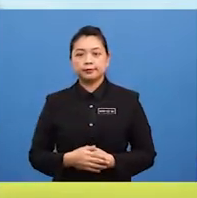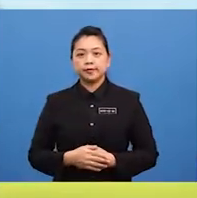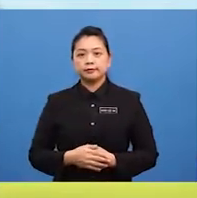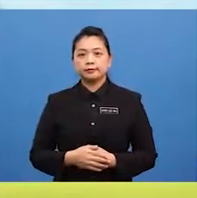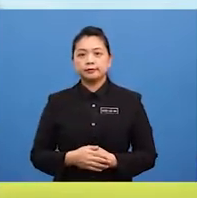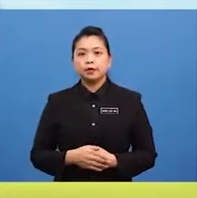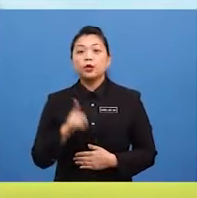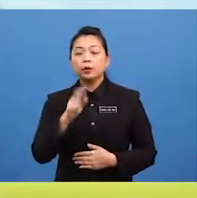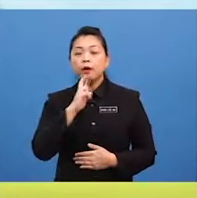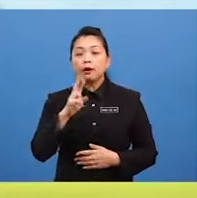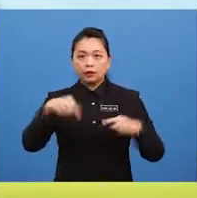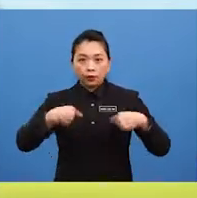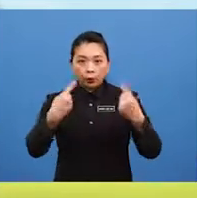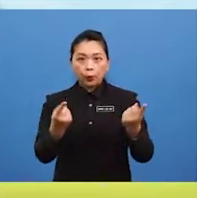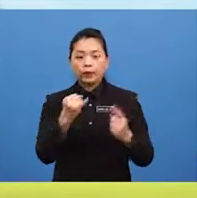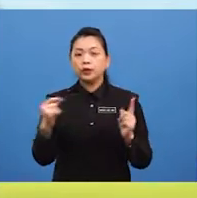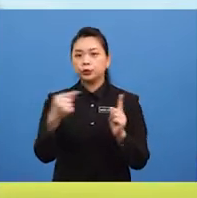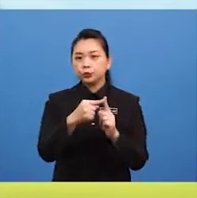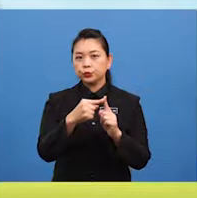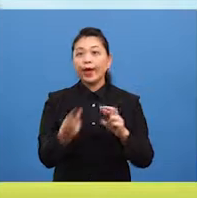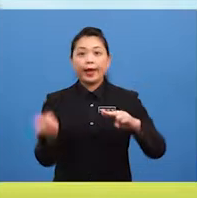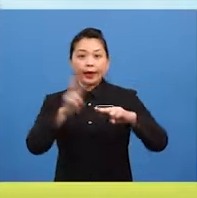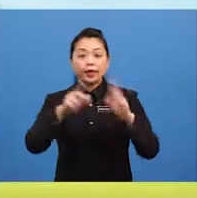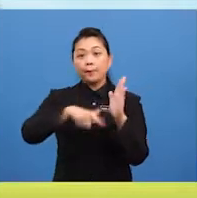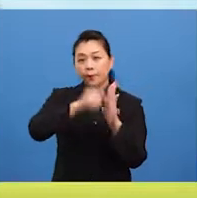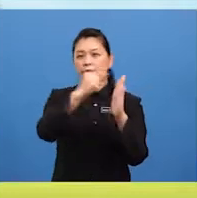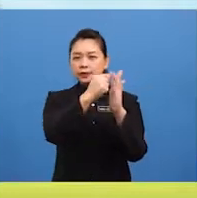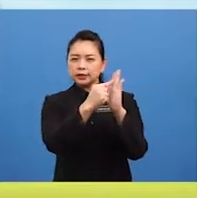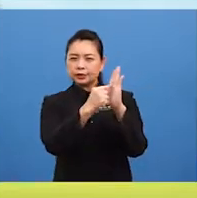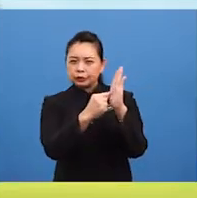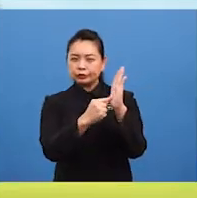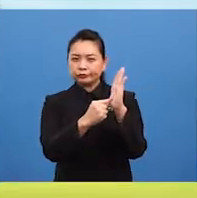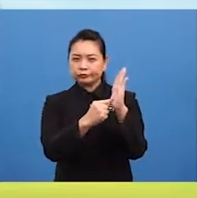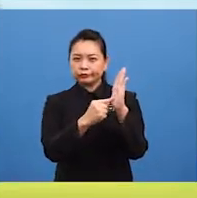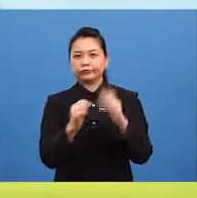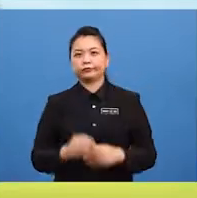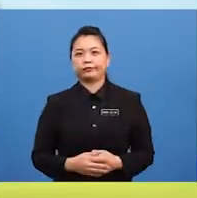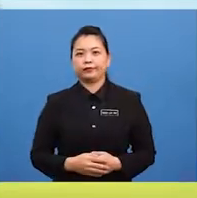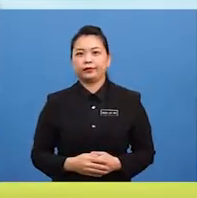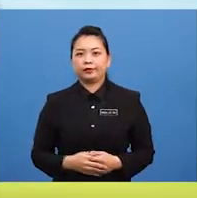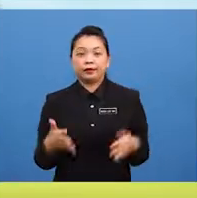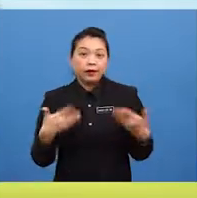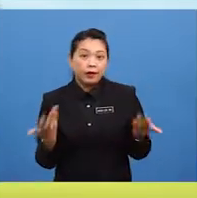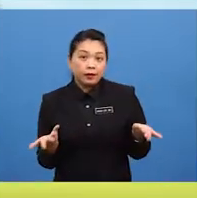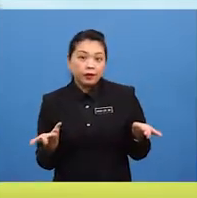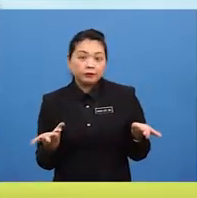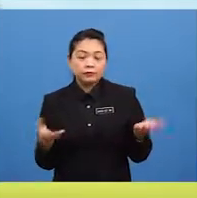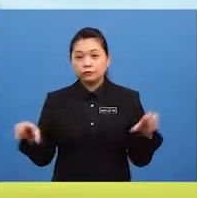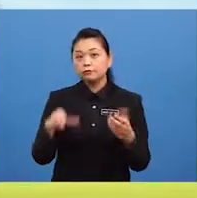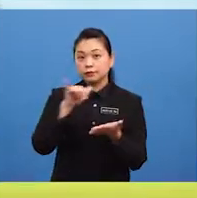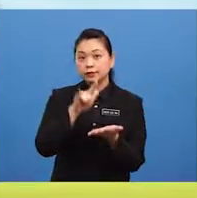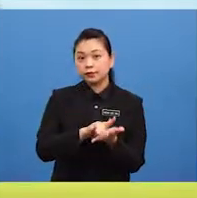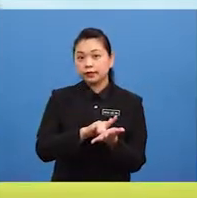stage, you are going to start adding more details to your description. How do you do that?